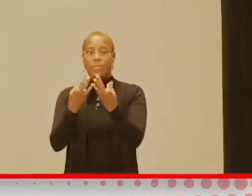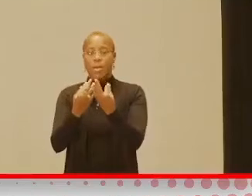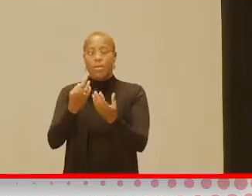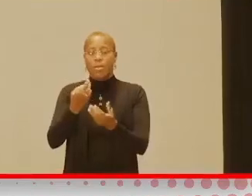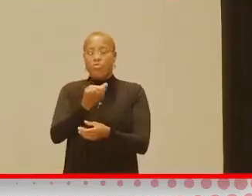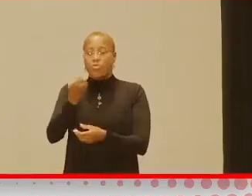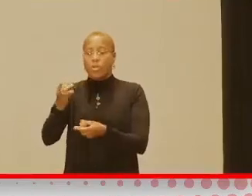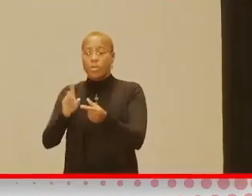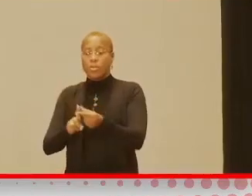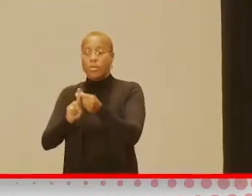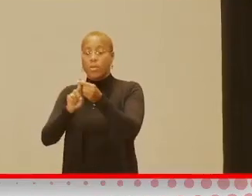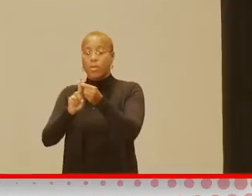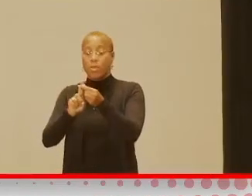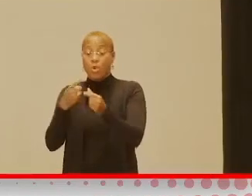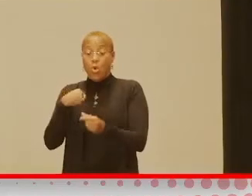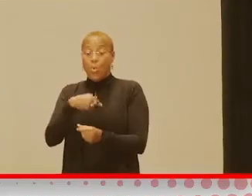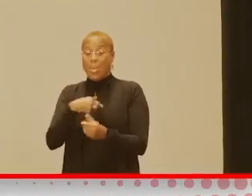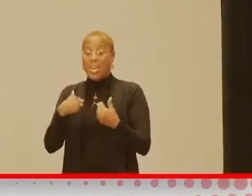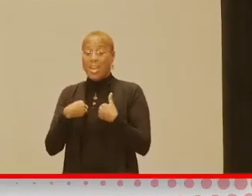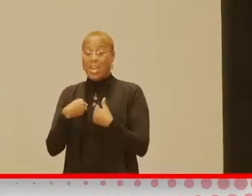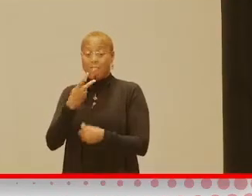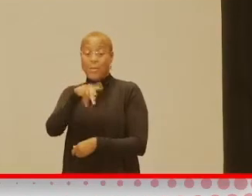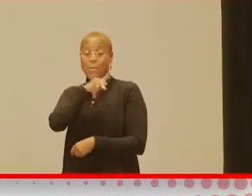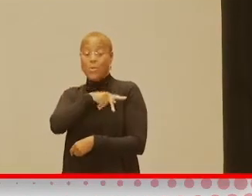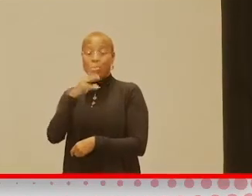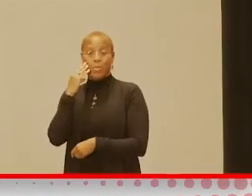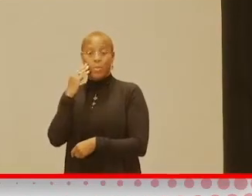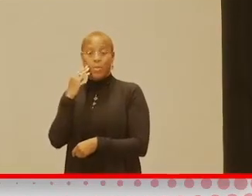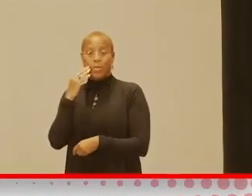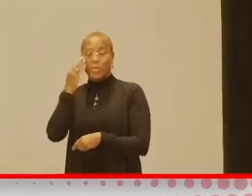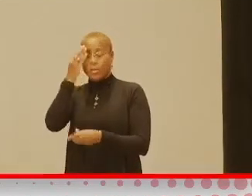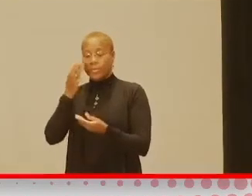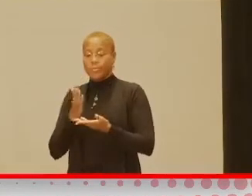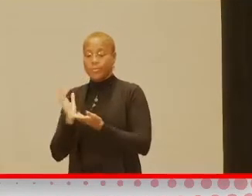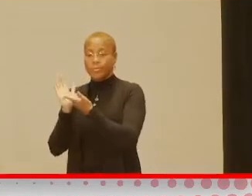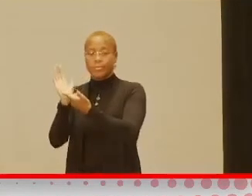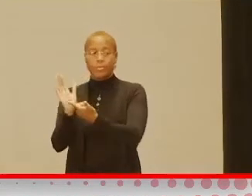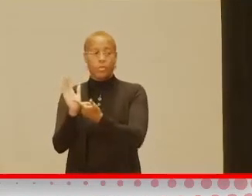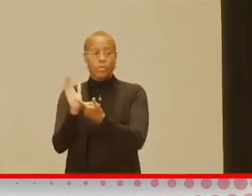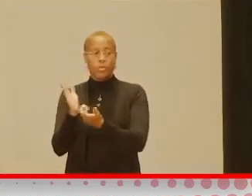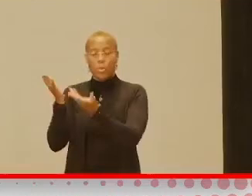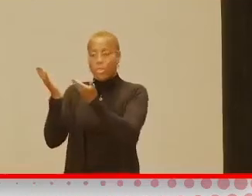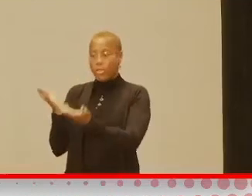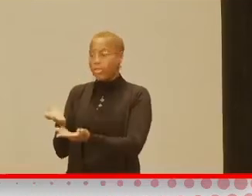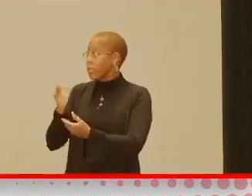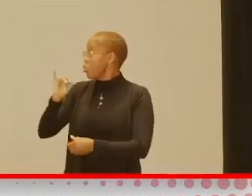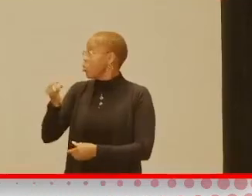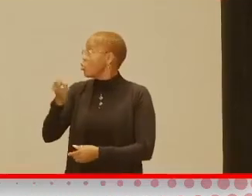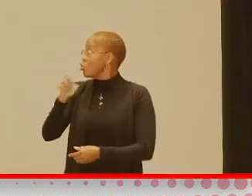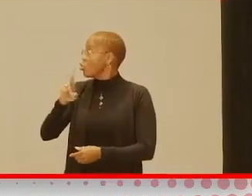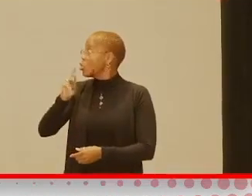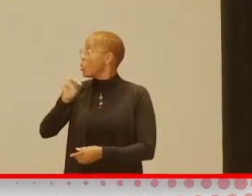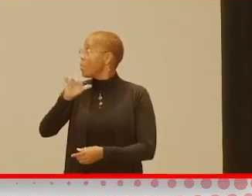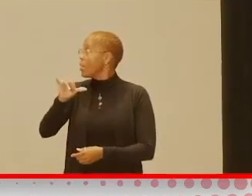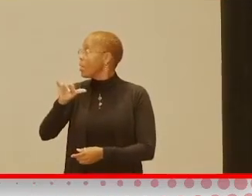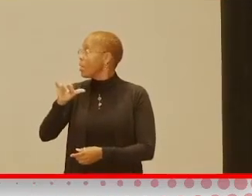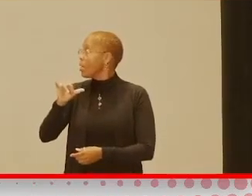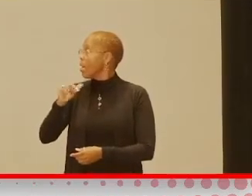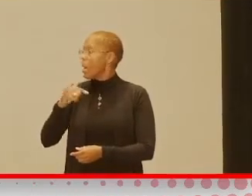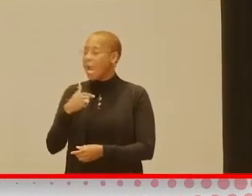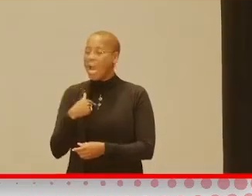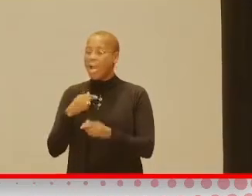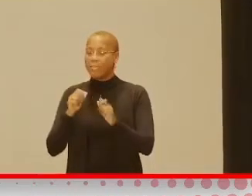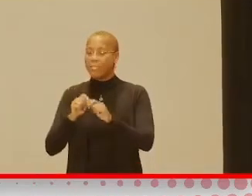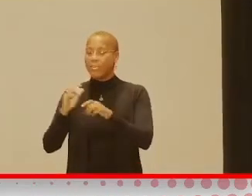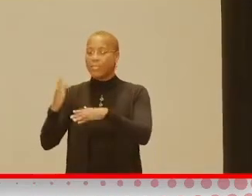with personal experiences. So here's mine. This is Jeremy, and I have a little video to share.